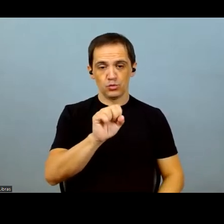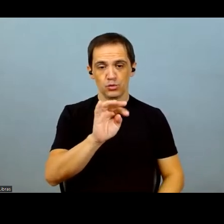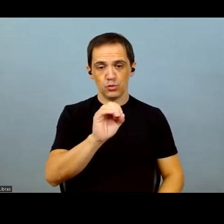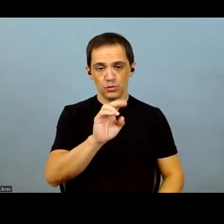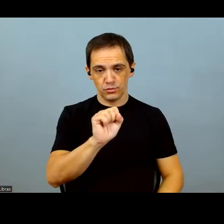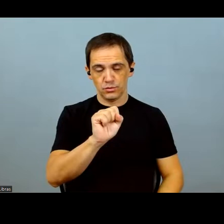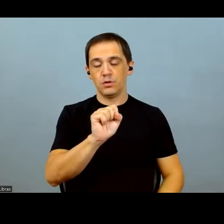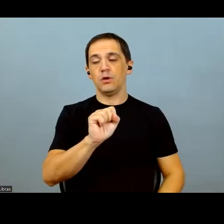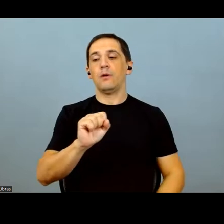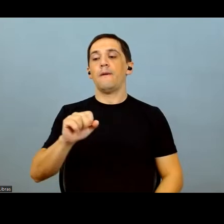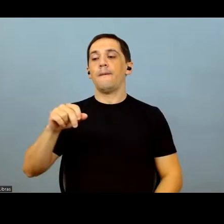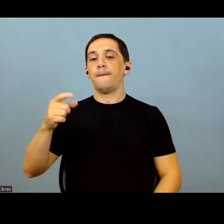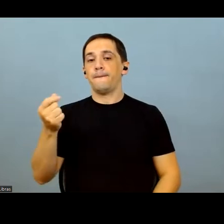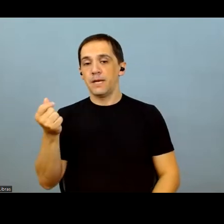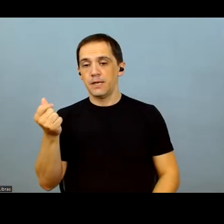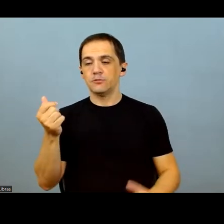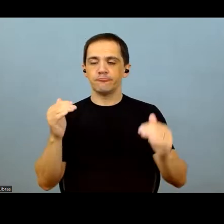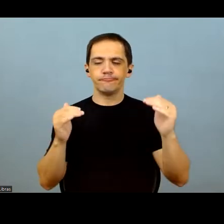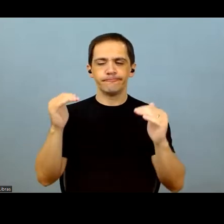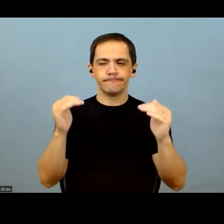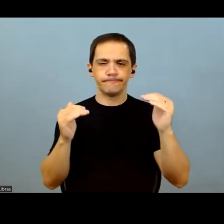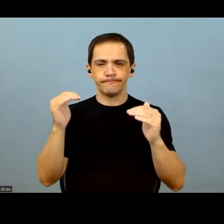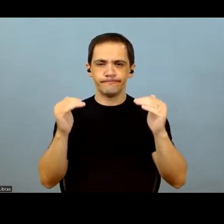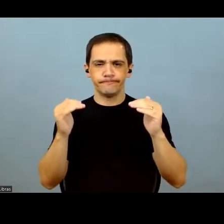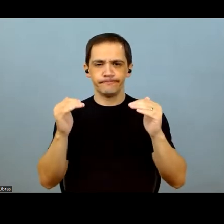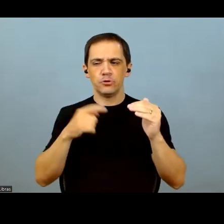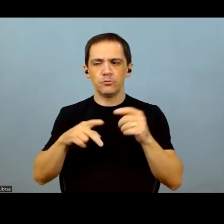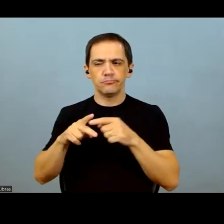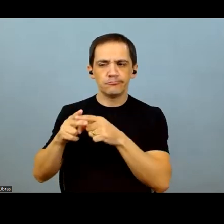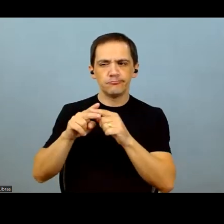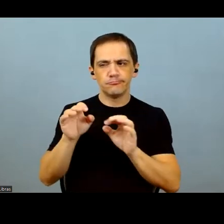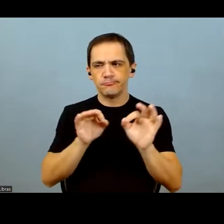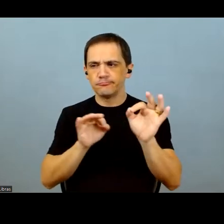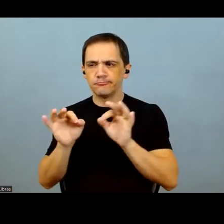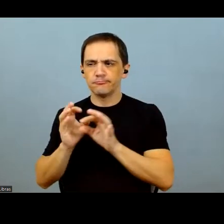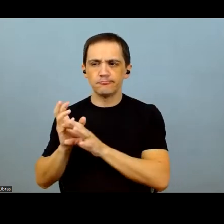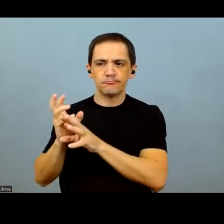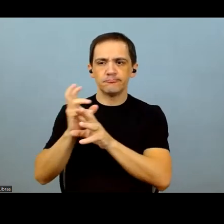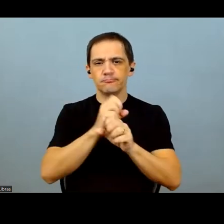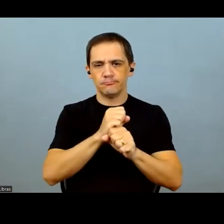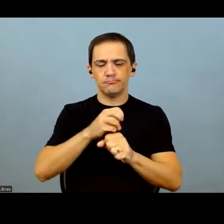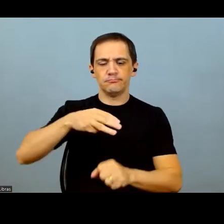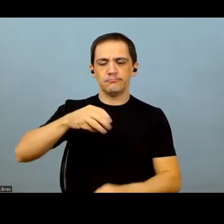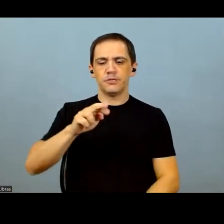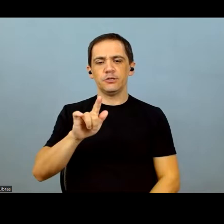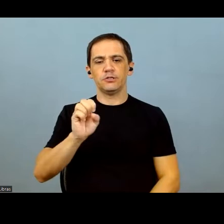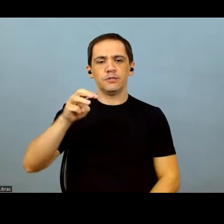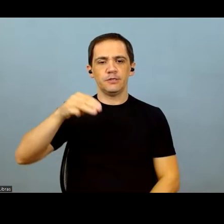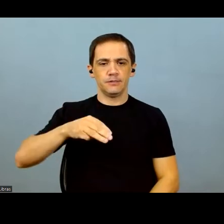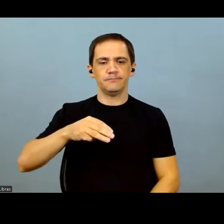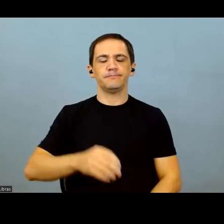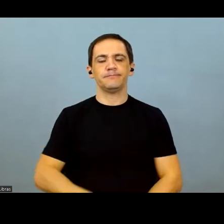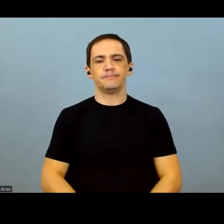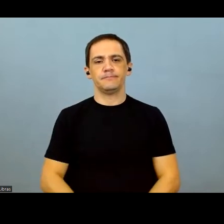And that's why in our forecast, we predict that margins will be maintained in